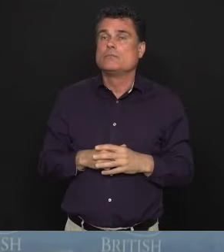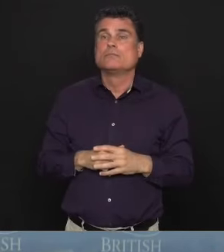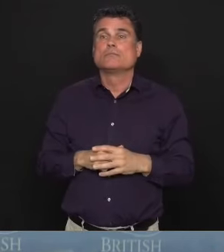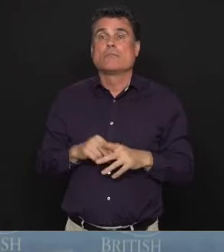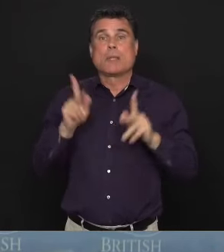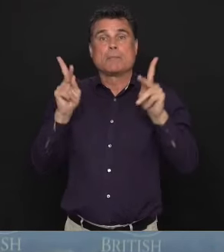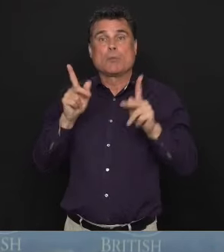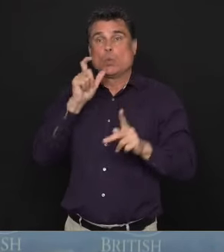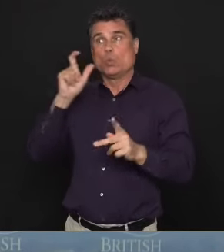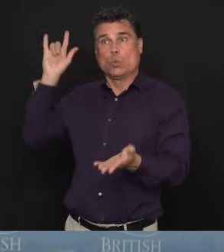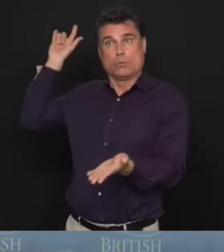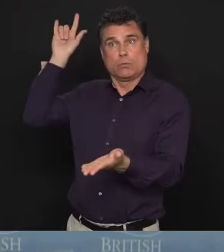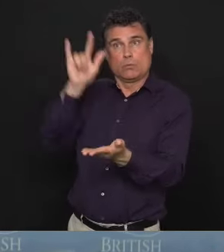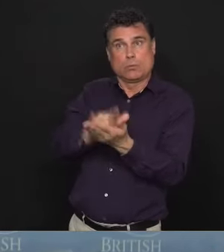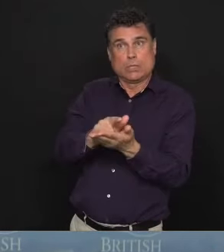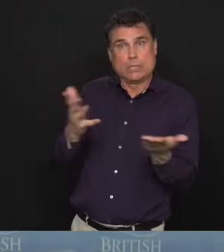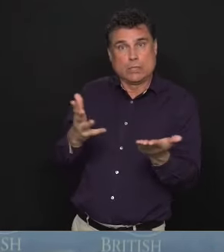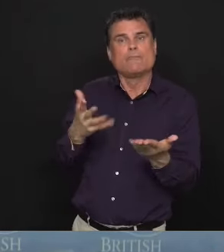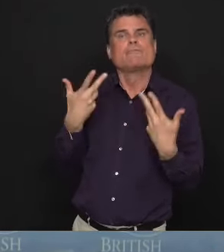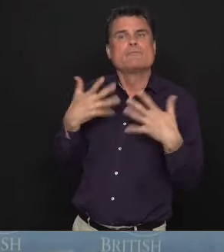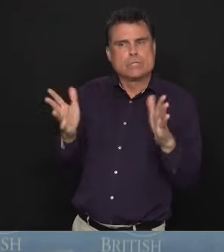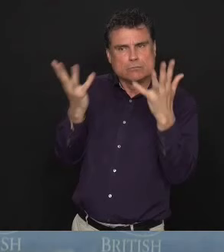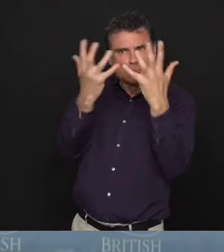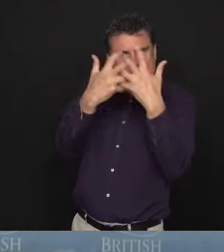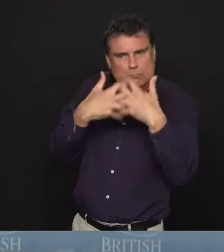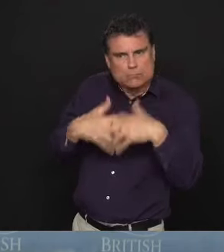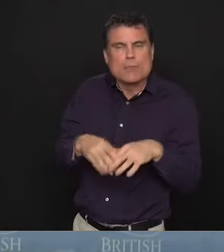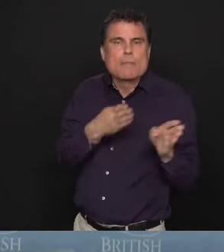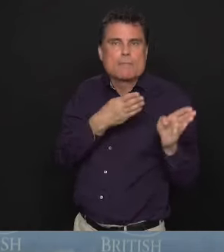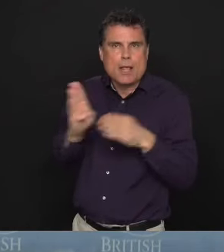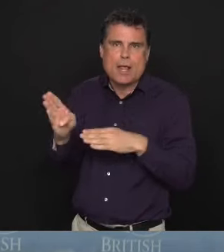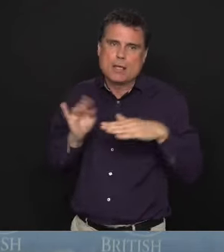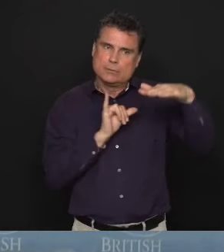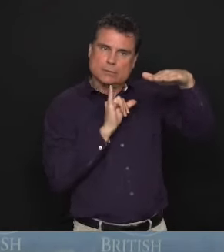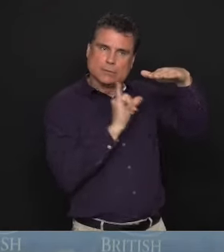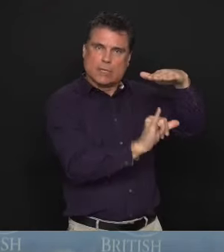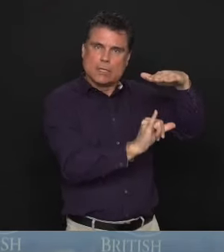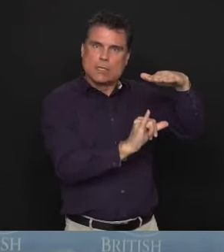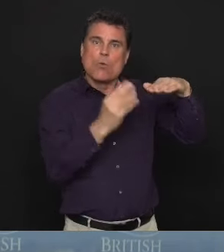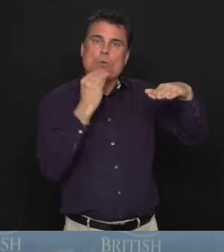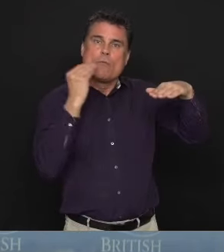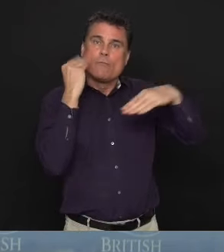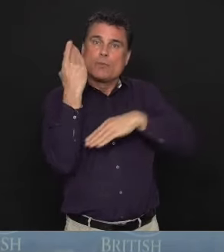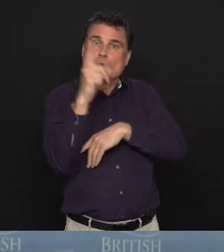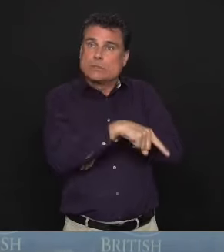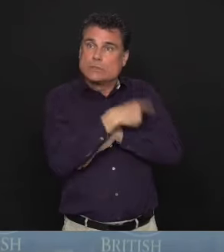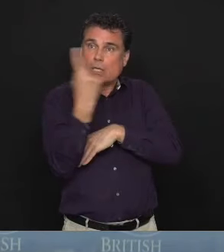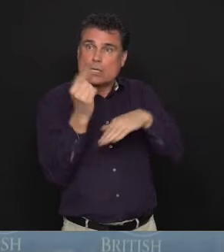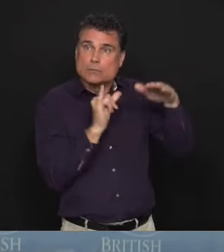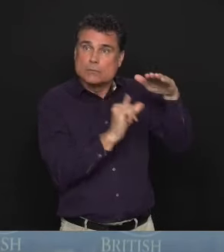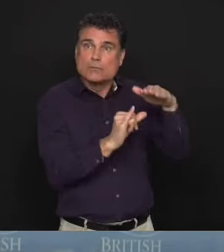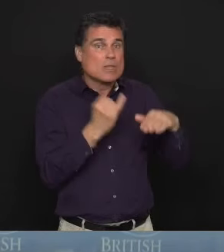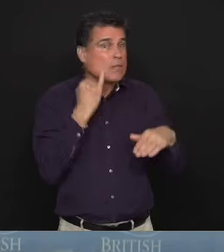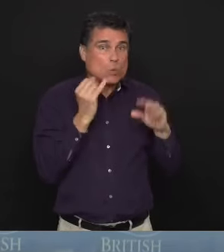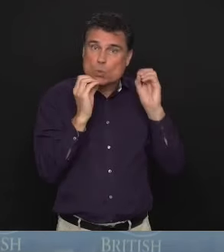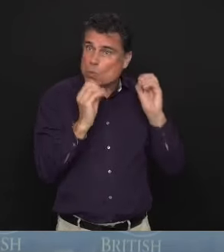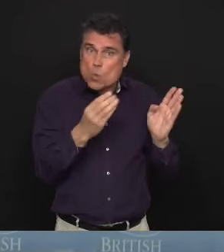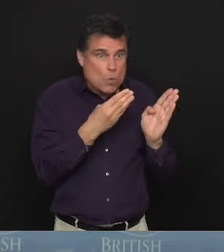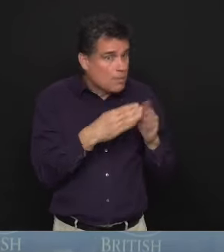self-isolation plan and a plan in place for quarantine. And those that don't are taken to a hotel,